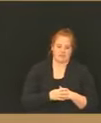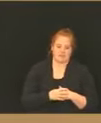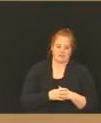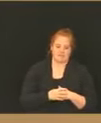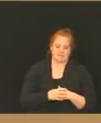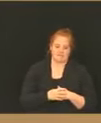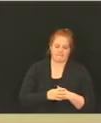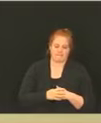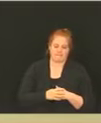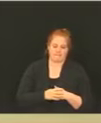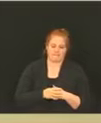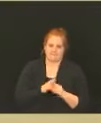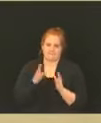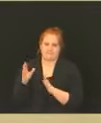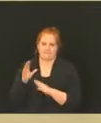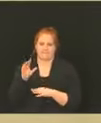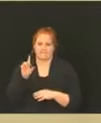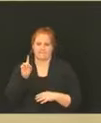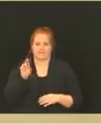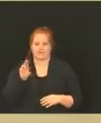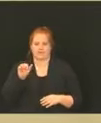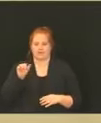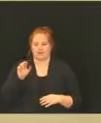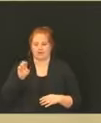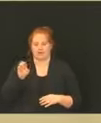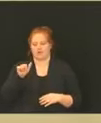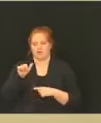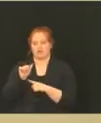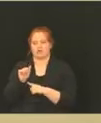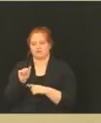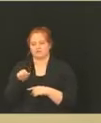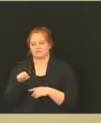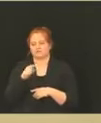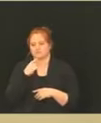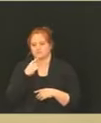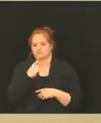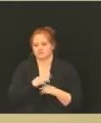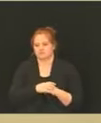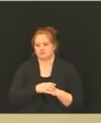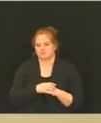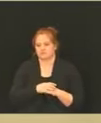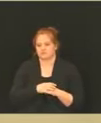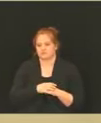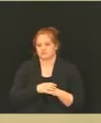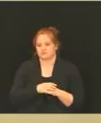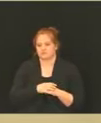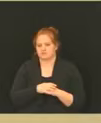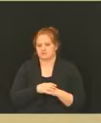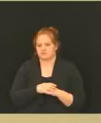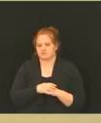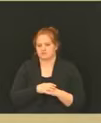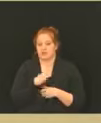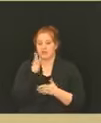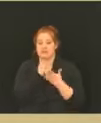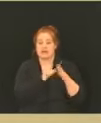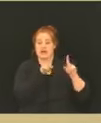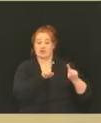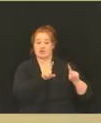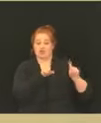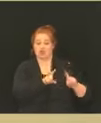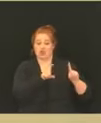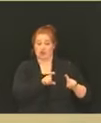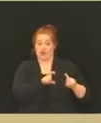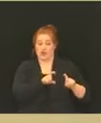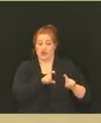And we probably should add that if some of the incomplete surveys, if we have contact